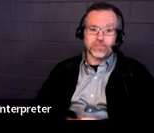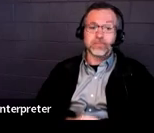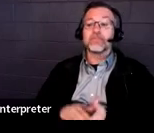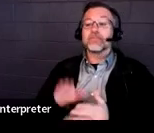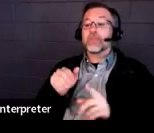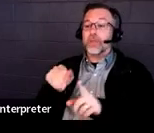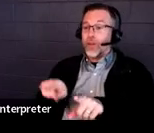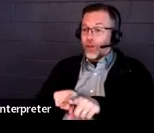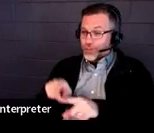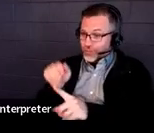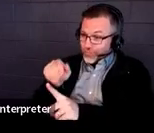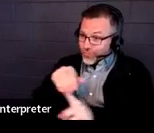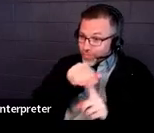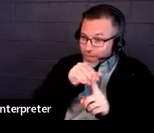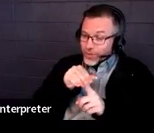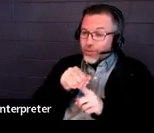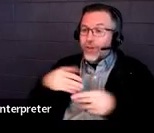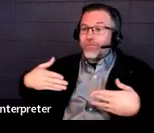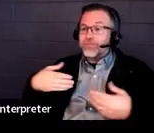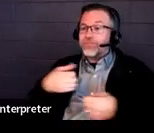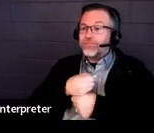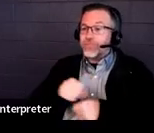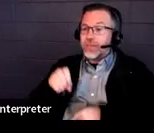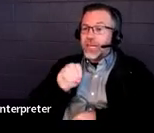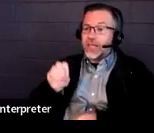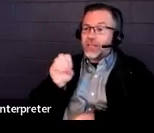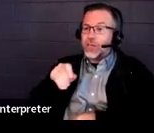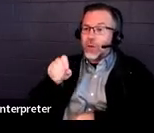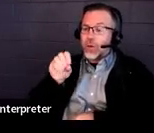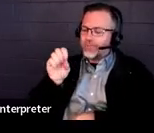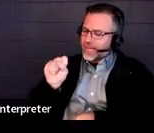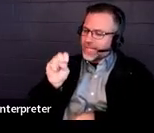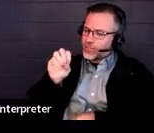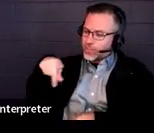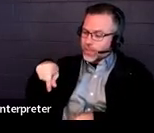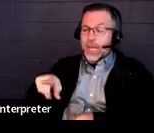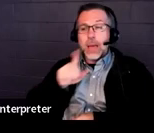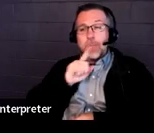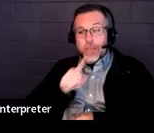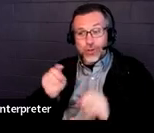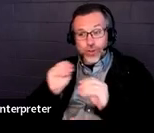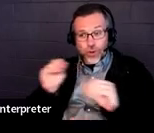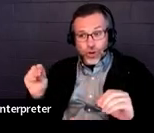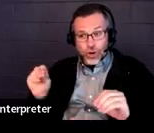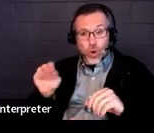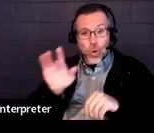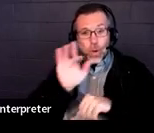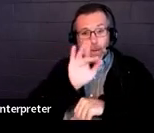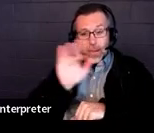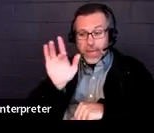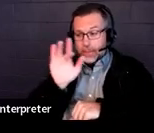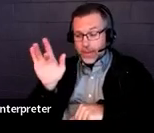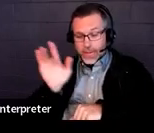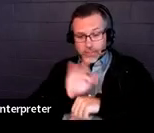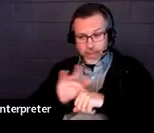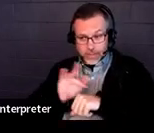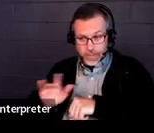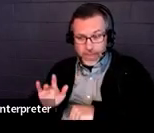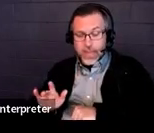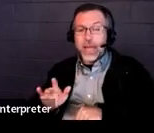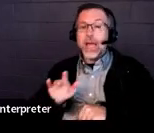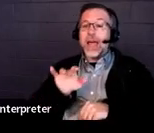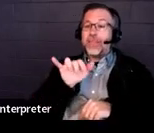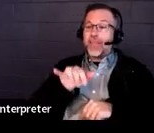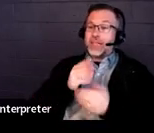reminder, for that summary of performance, make sure there are no blank boxes or areas on the form. In that section one must include data.